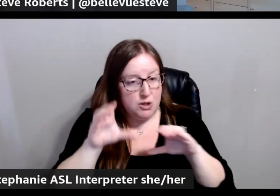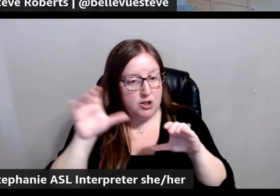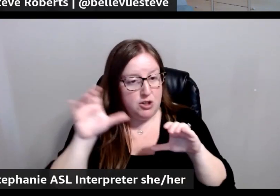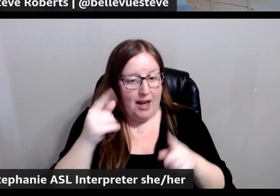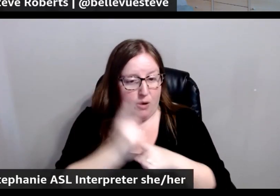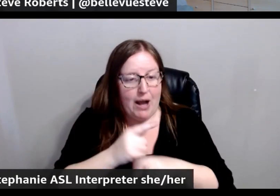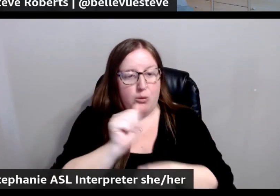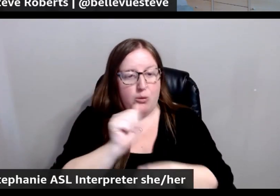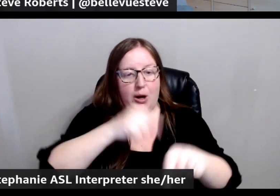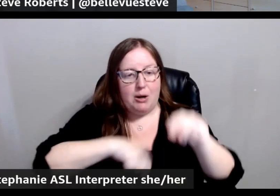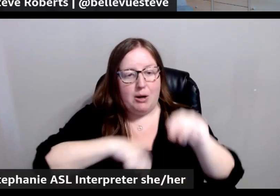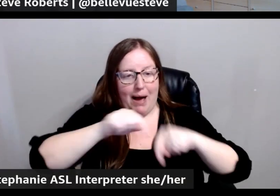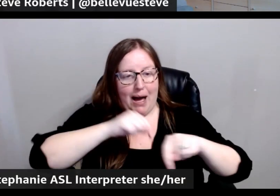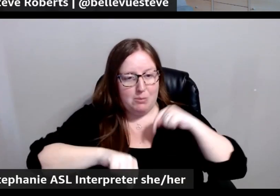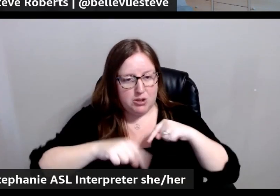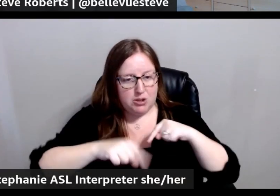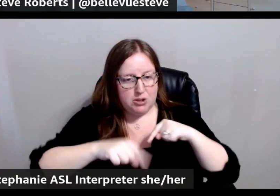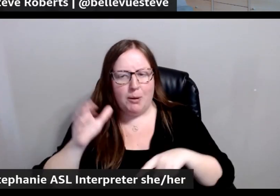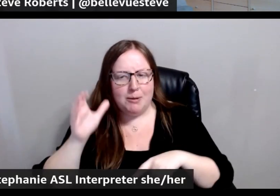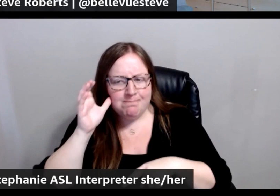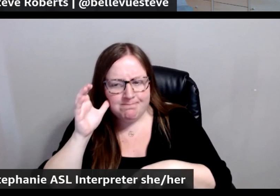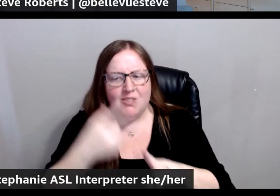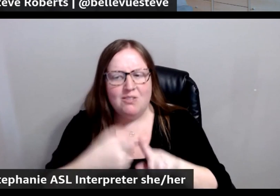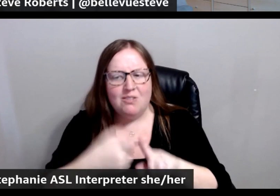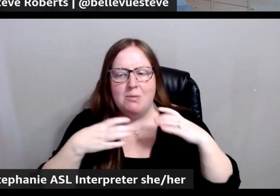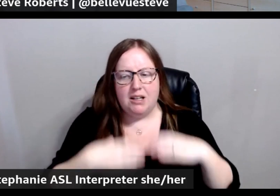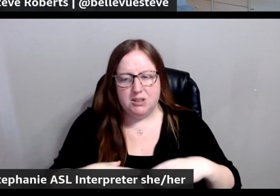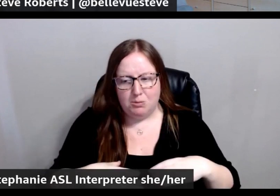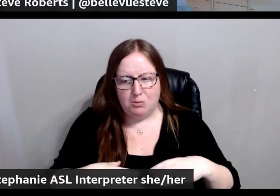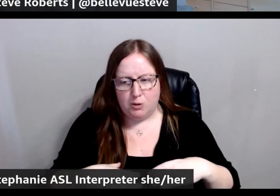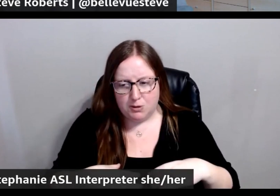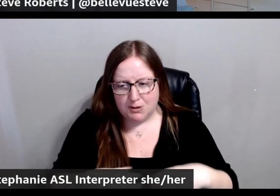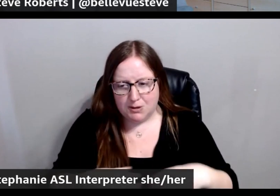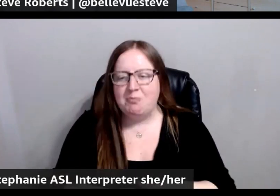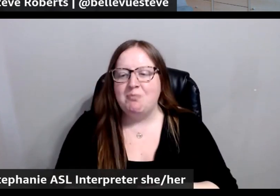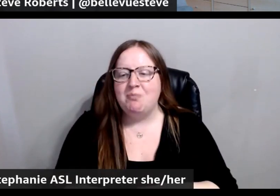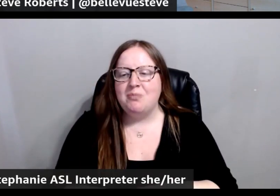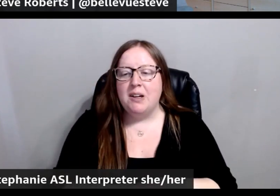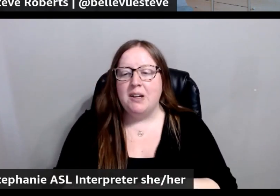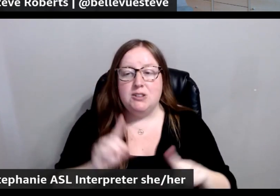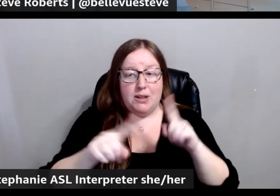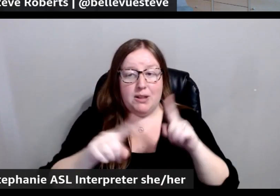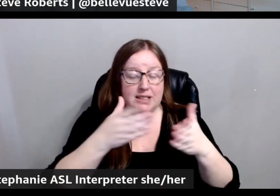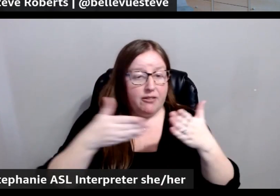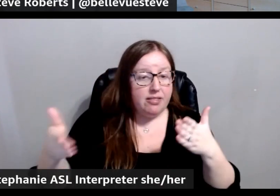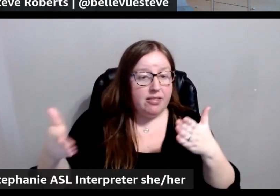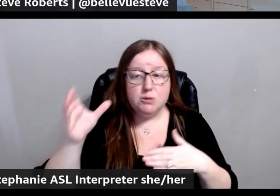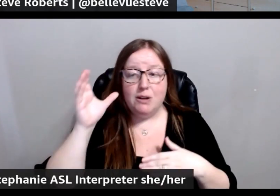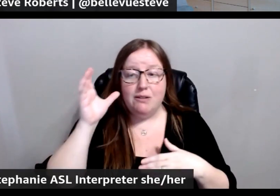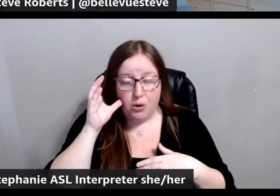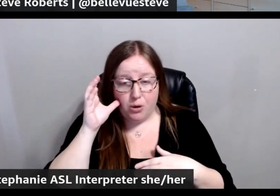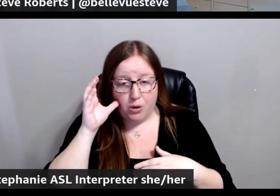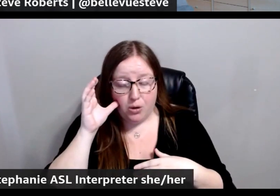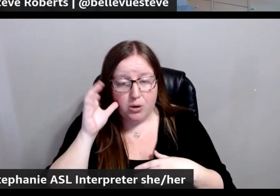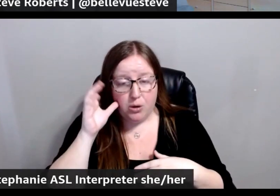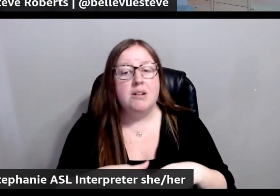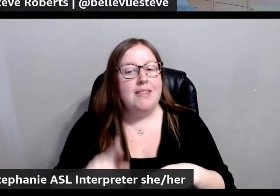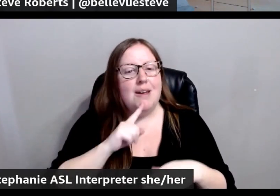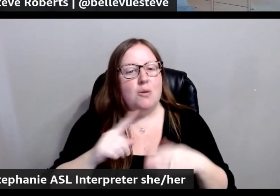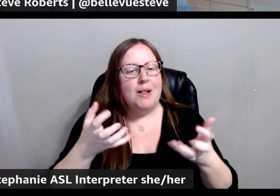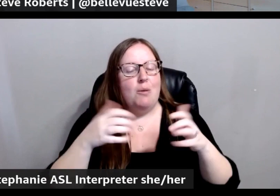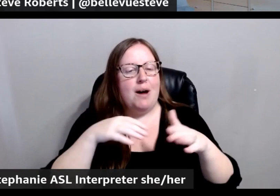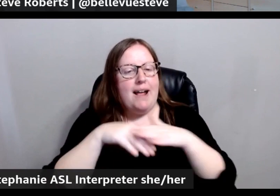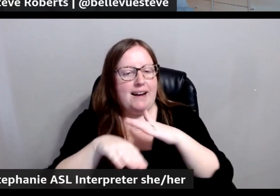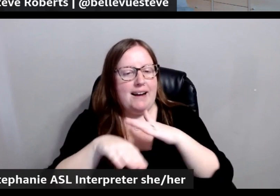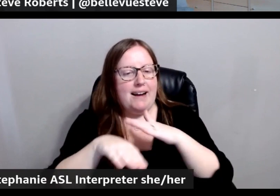work backwards from what we hear from our customers. And so, the different things that we've heard from them is that they really want access